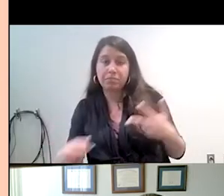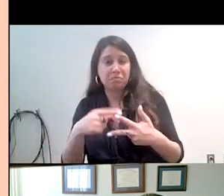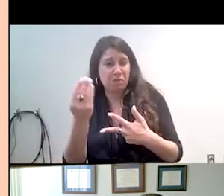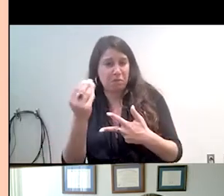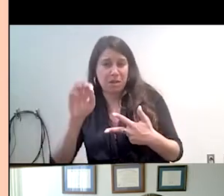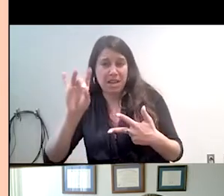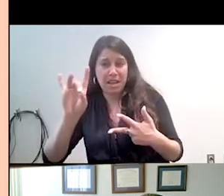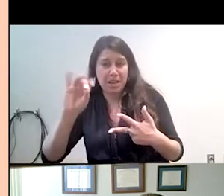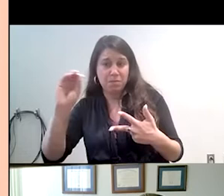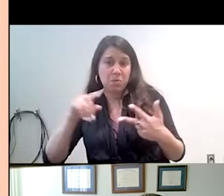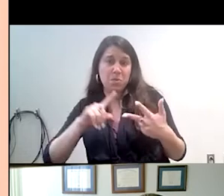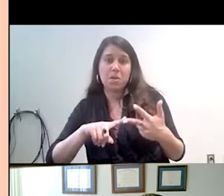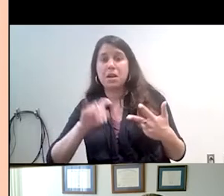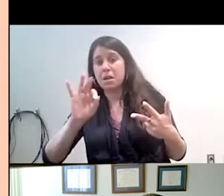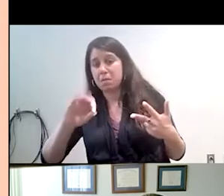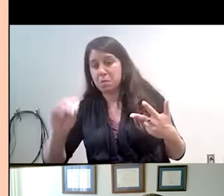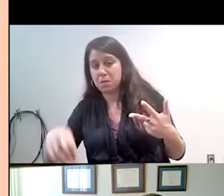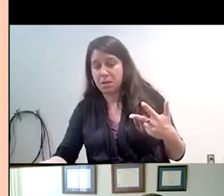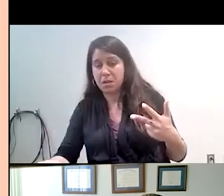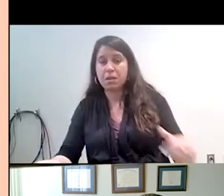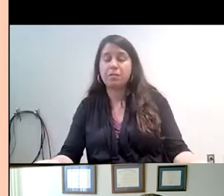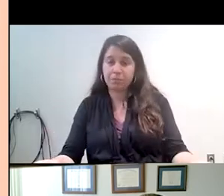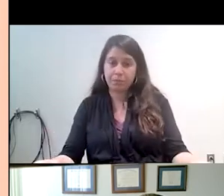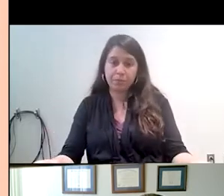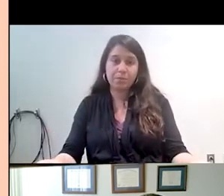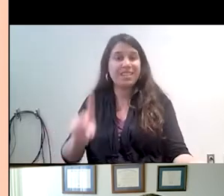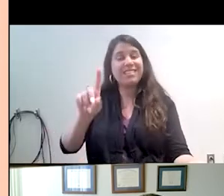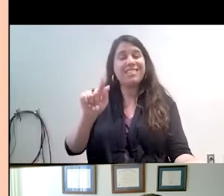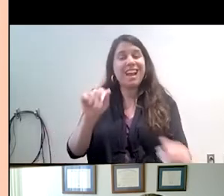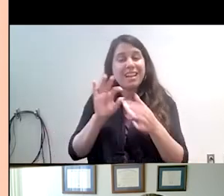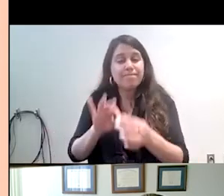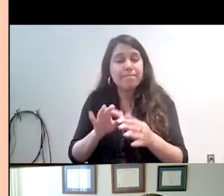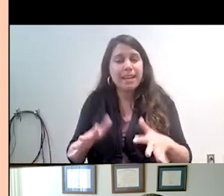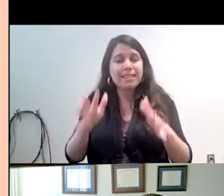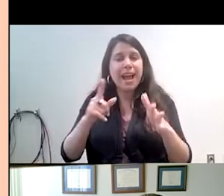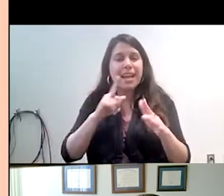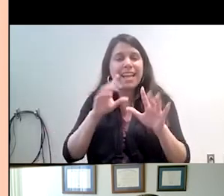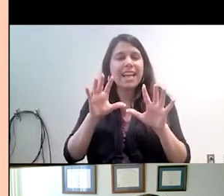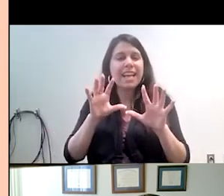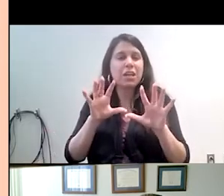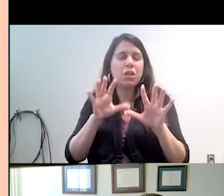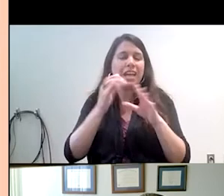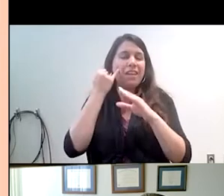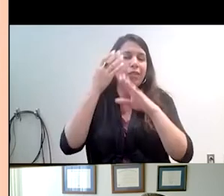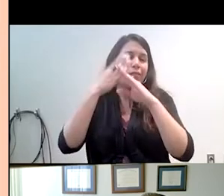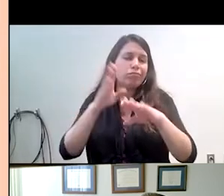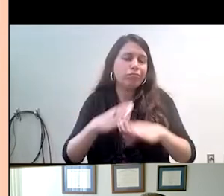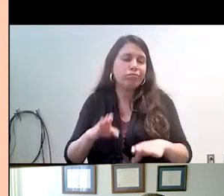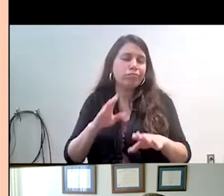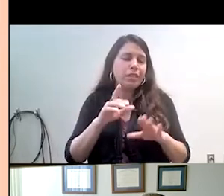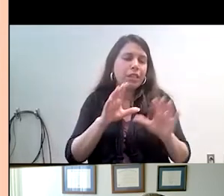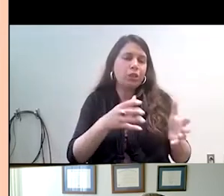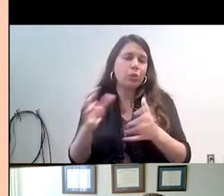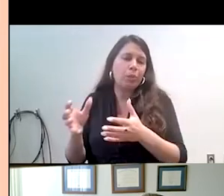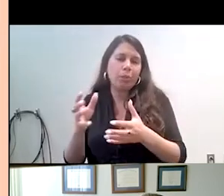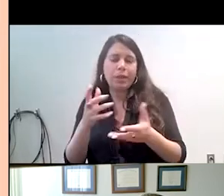and Mexicans in the middle. so data on anxiety is segregated by group as less prevalent, no pun intended there. But